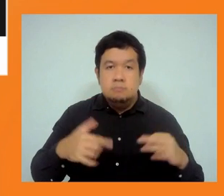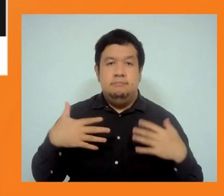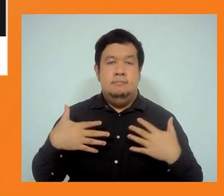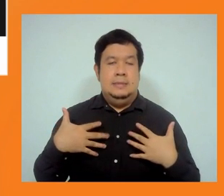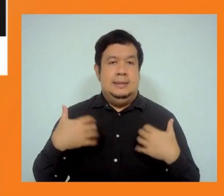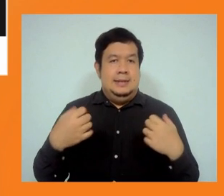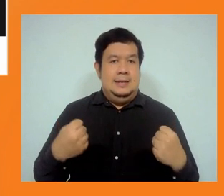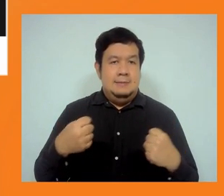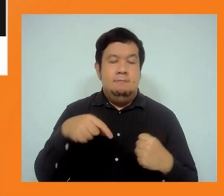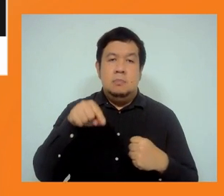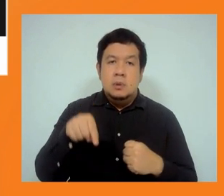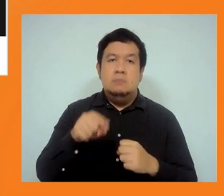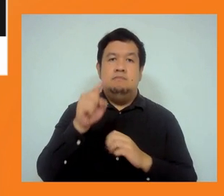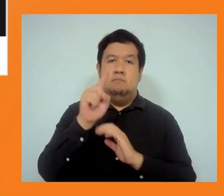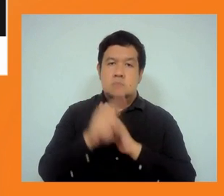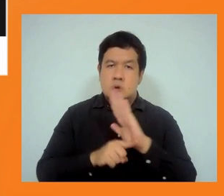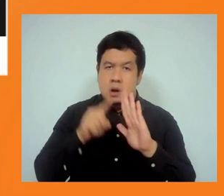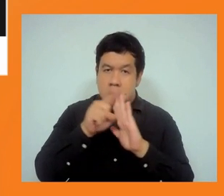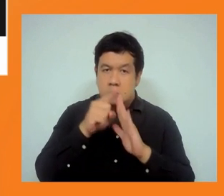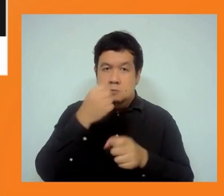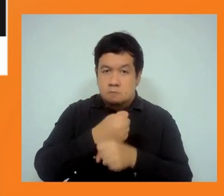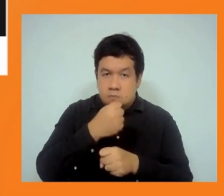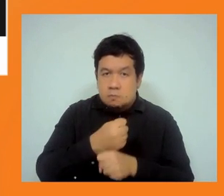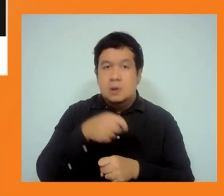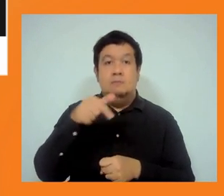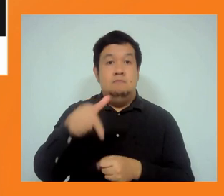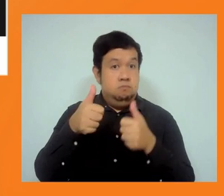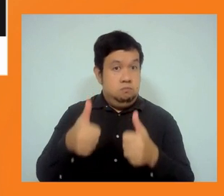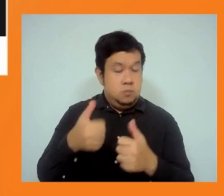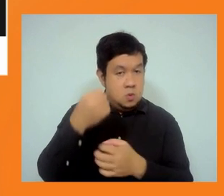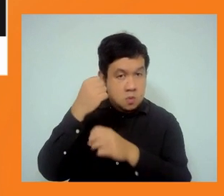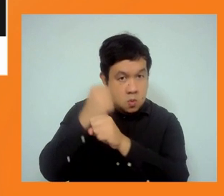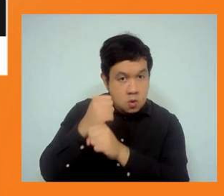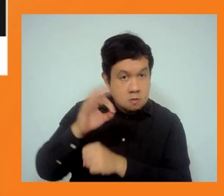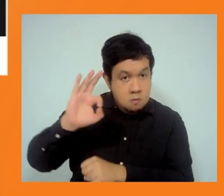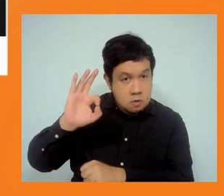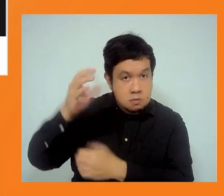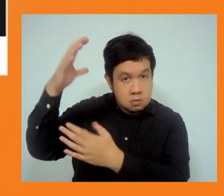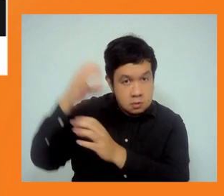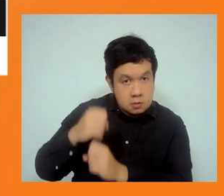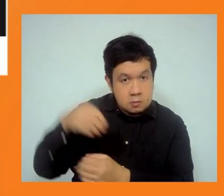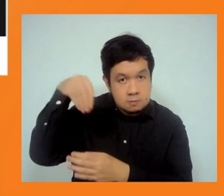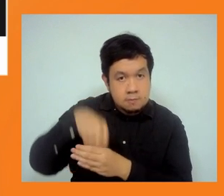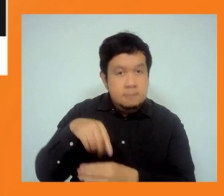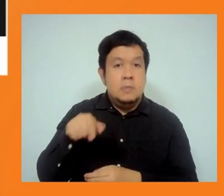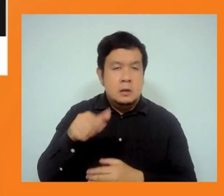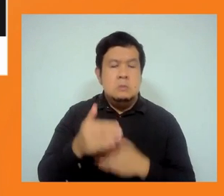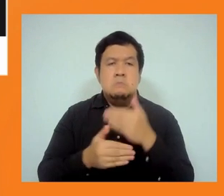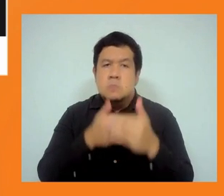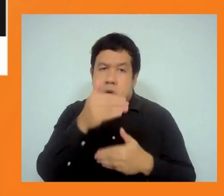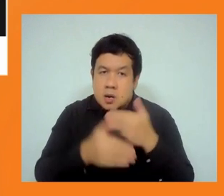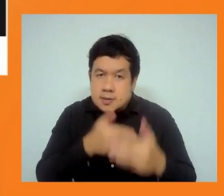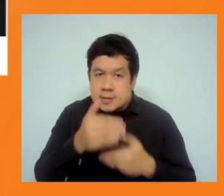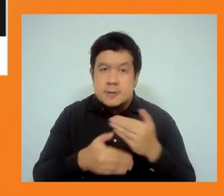rest periods, grievance procedure, and others. And by the way, there are around 200